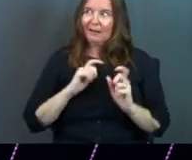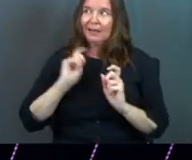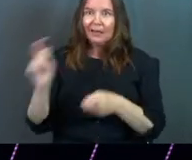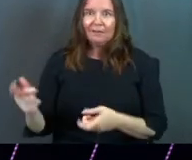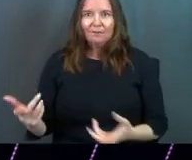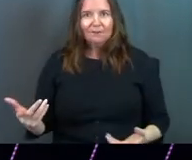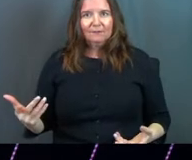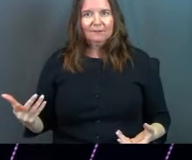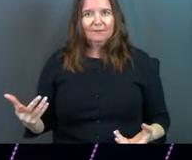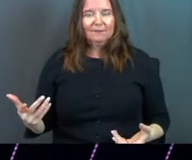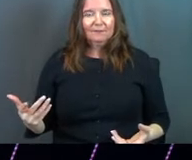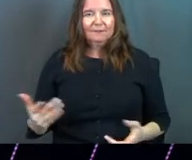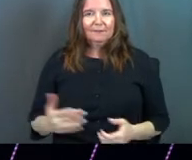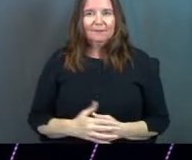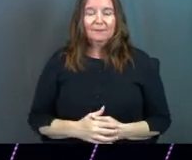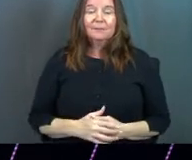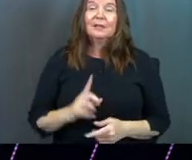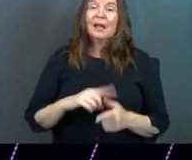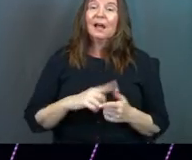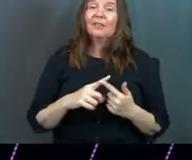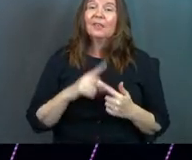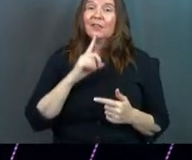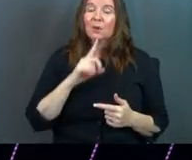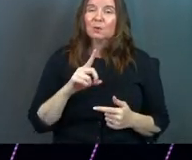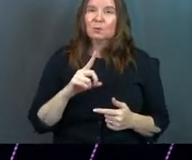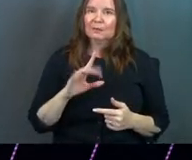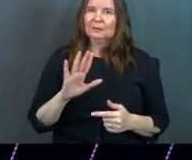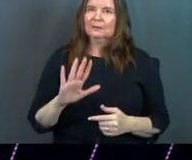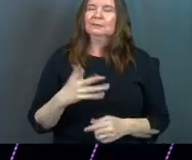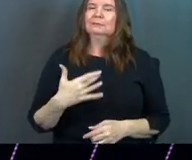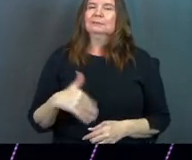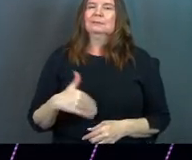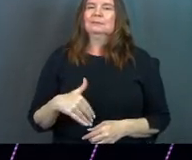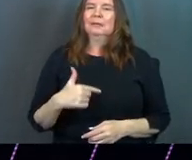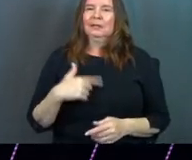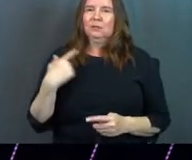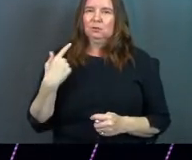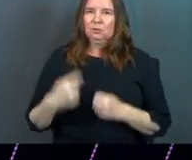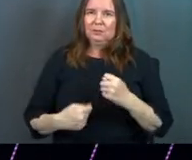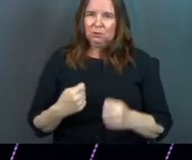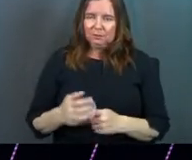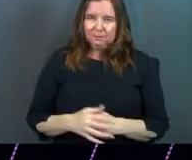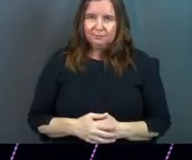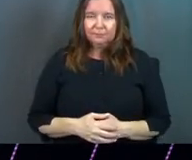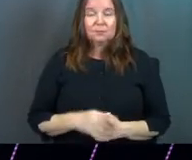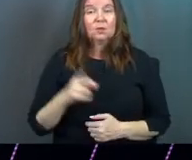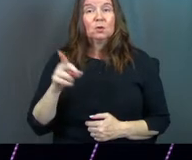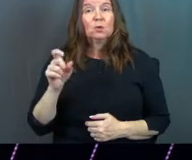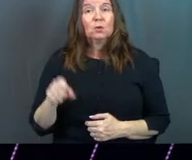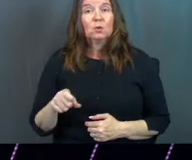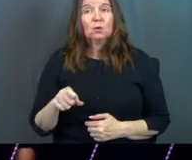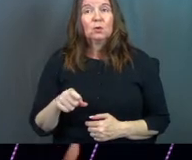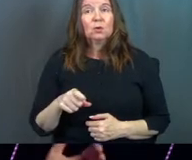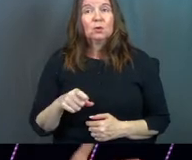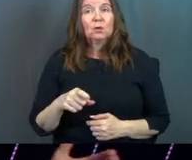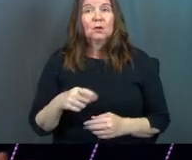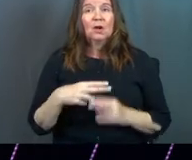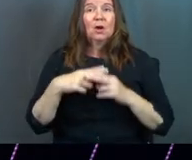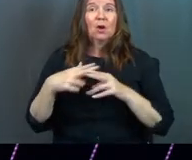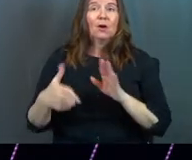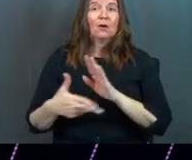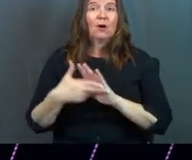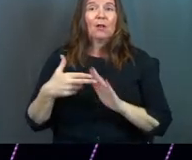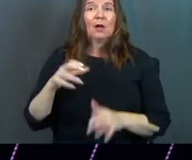it to him. And then there was a real zinger in this tradition. You could call it all